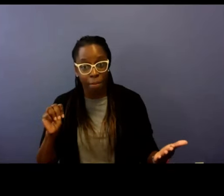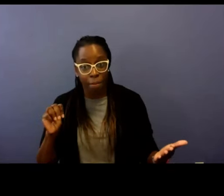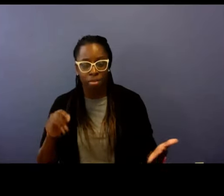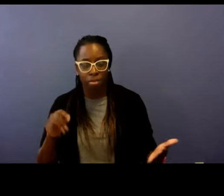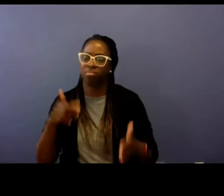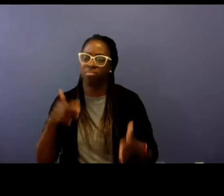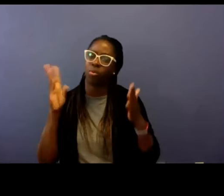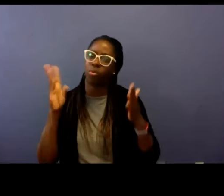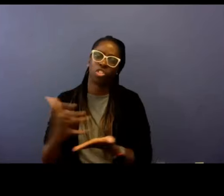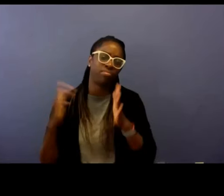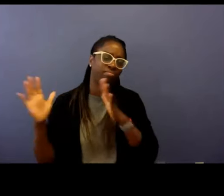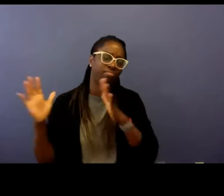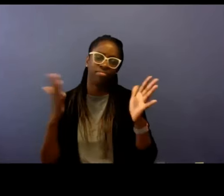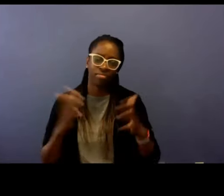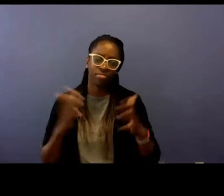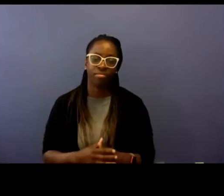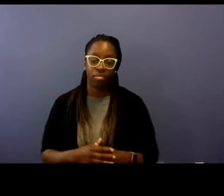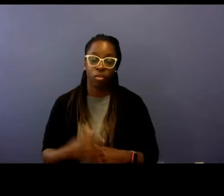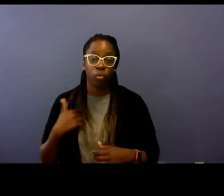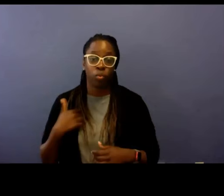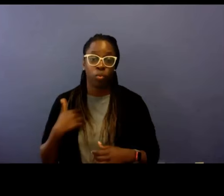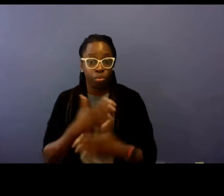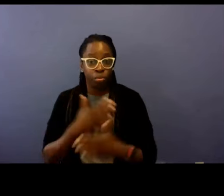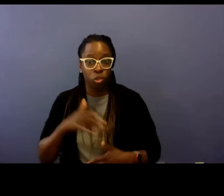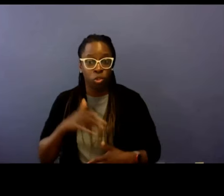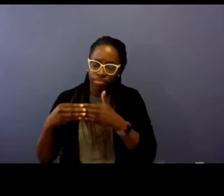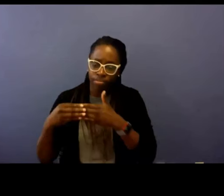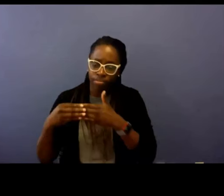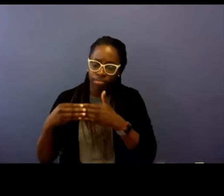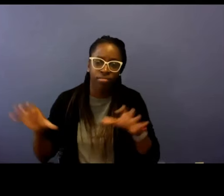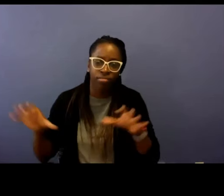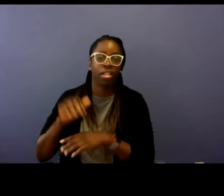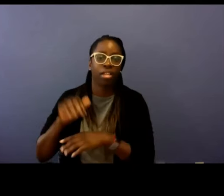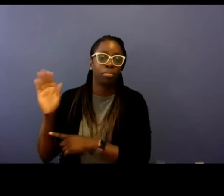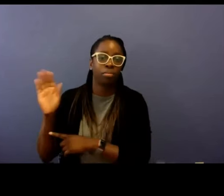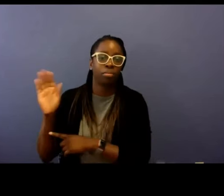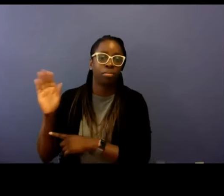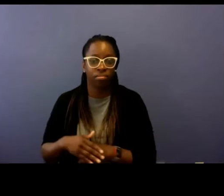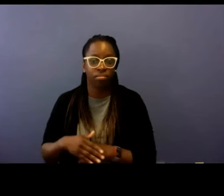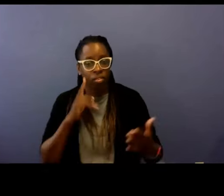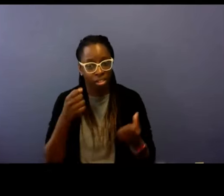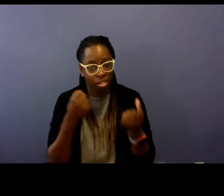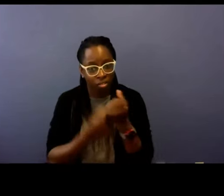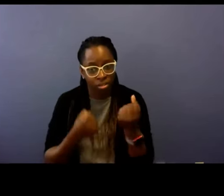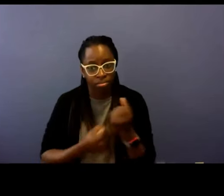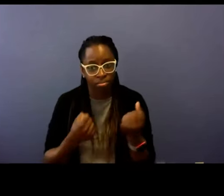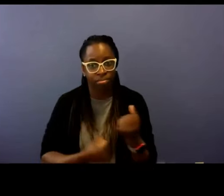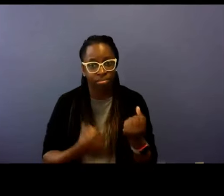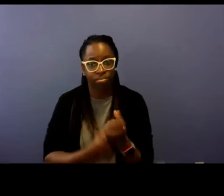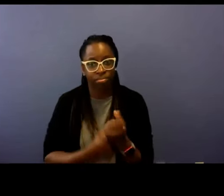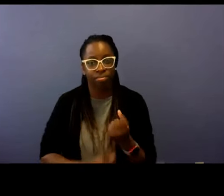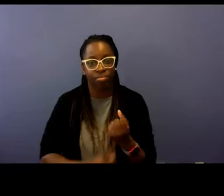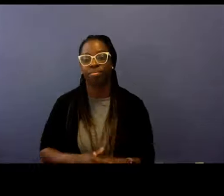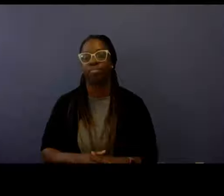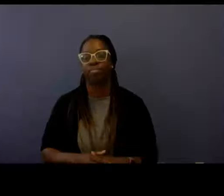Commissioner Dark Angelo. Thank you, Tom. Very well deserved. We appreciate your leadership on AAB and